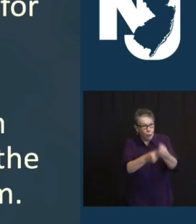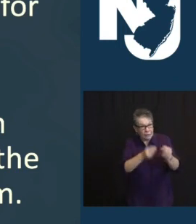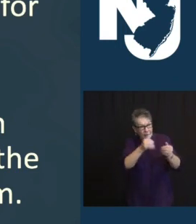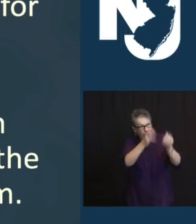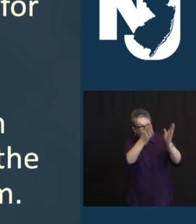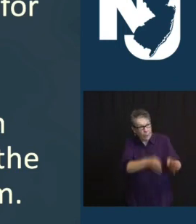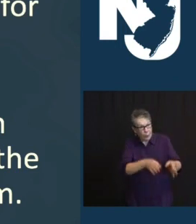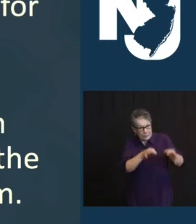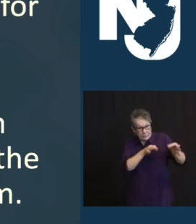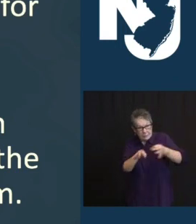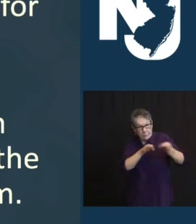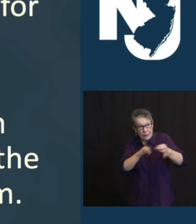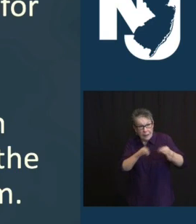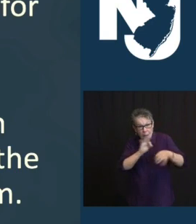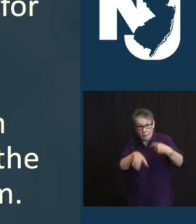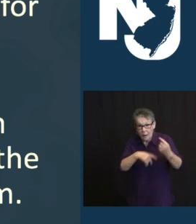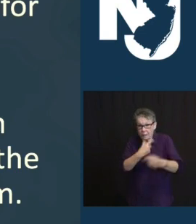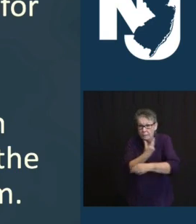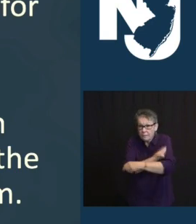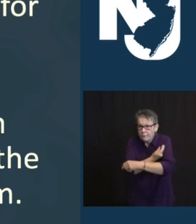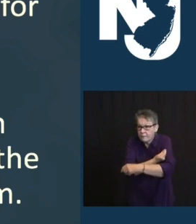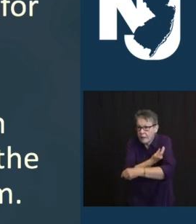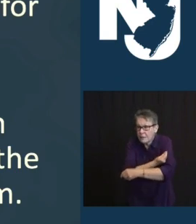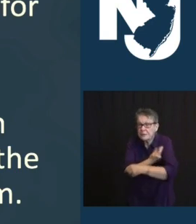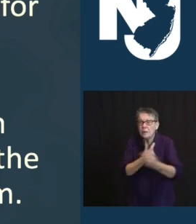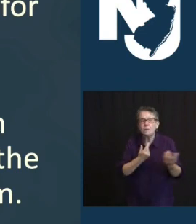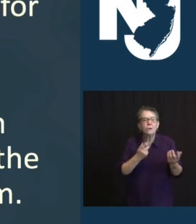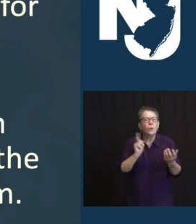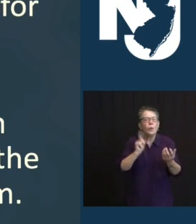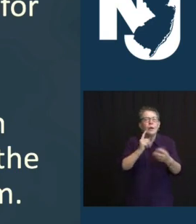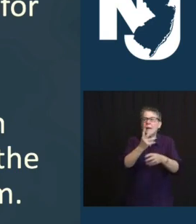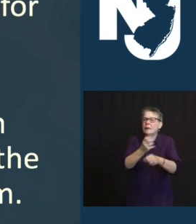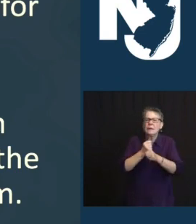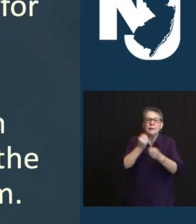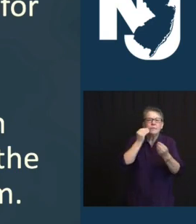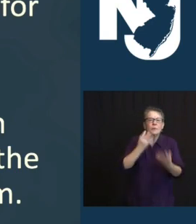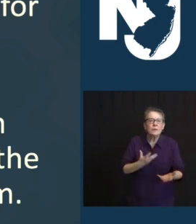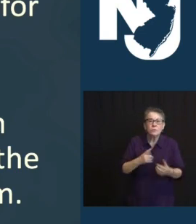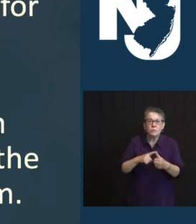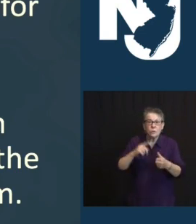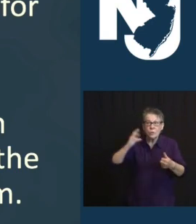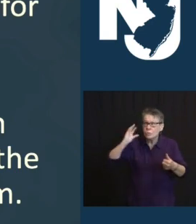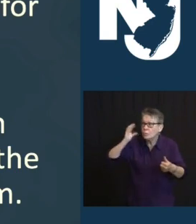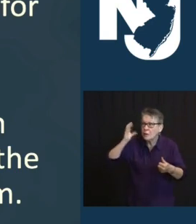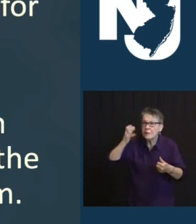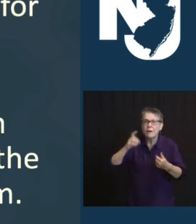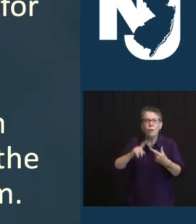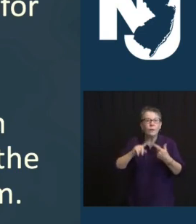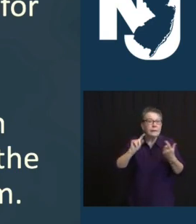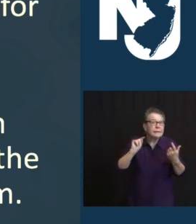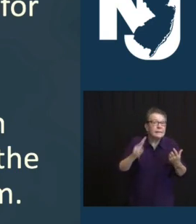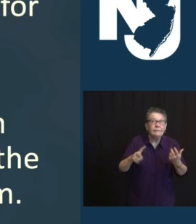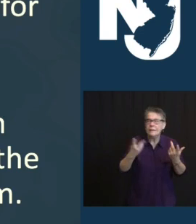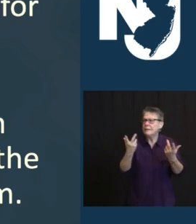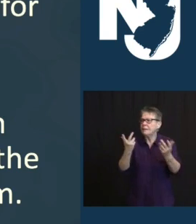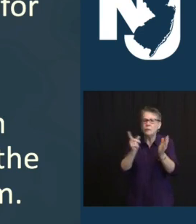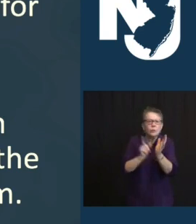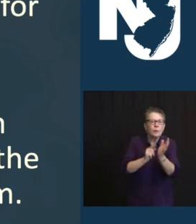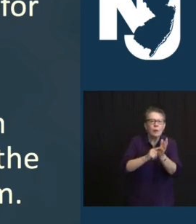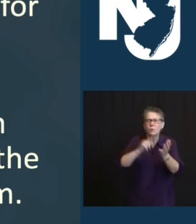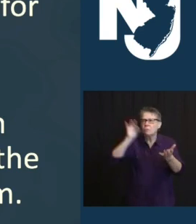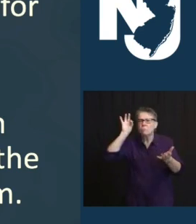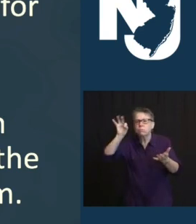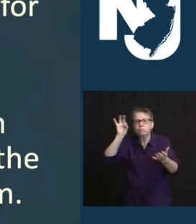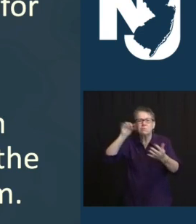ADJUSTING THAT RESEARCH REAL TIME. AND THAT'S SOMETHING THERE'S BEEN A LOT OF ENERGY AND FOCUS ON. ADDITIONALLY, AND THIS IS ADDITIONAL TO